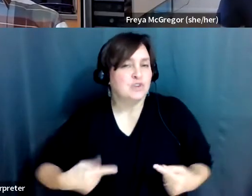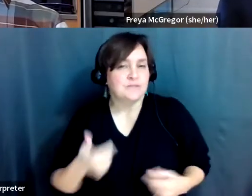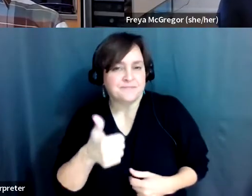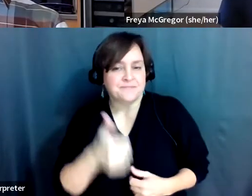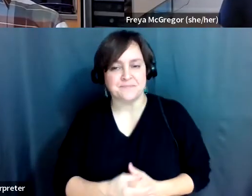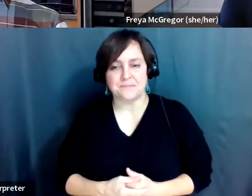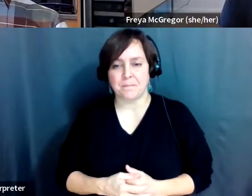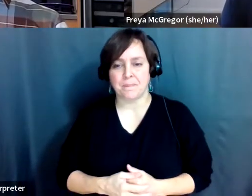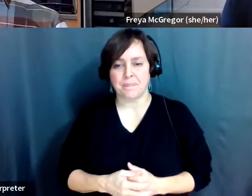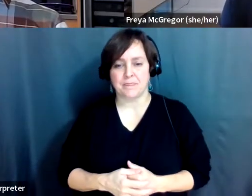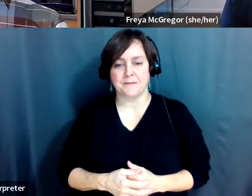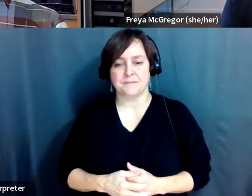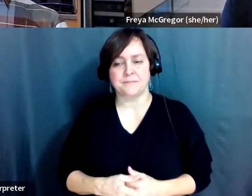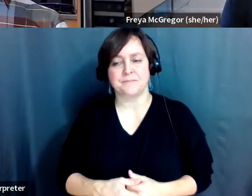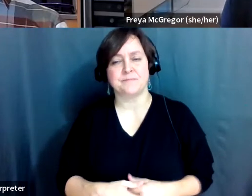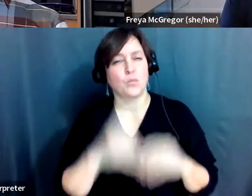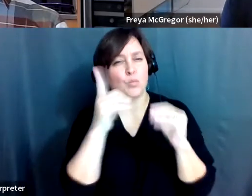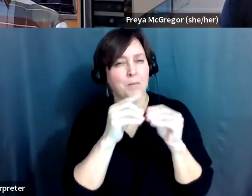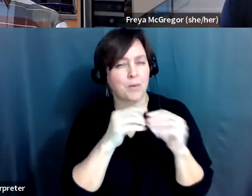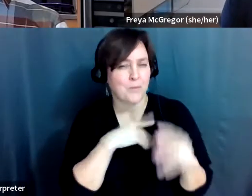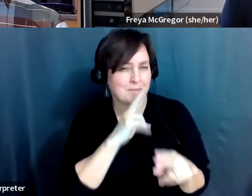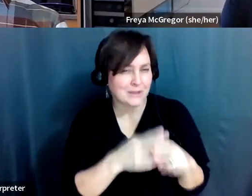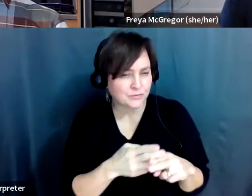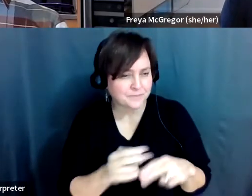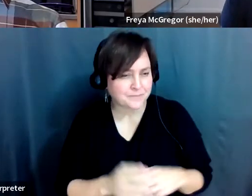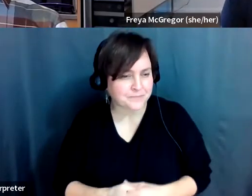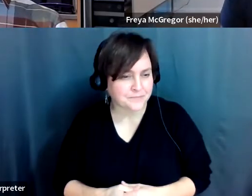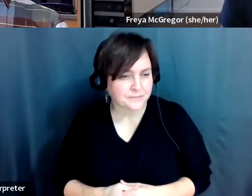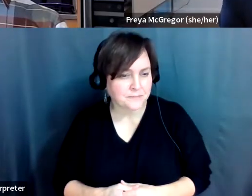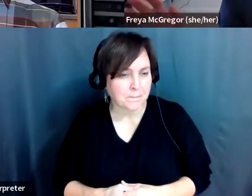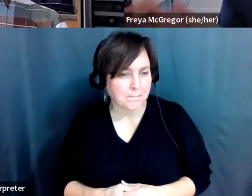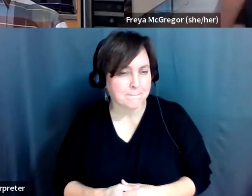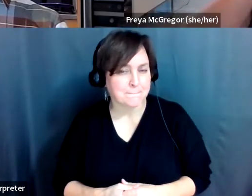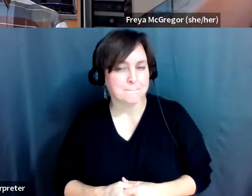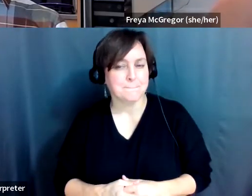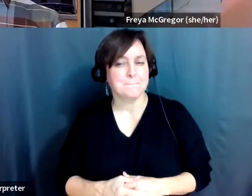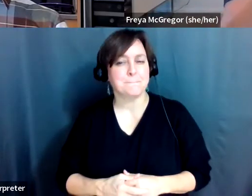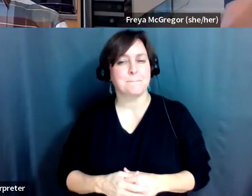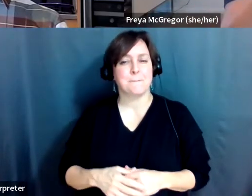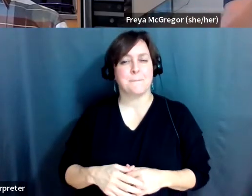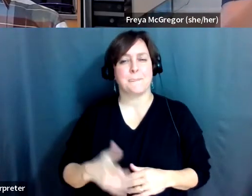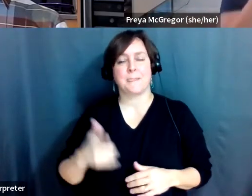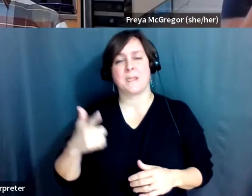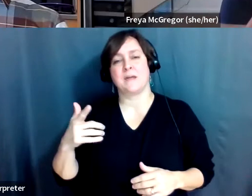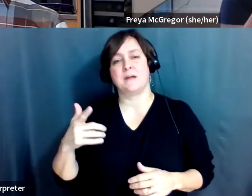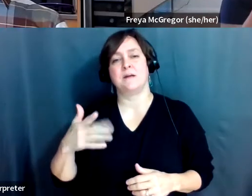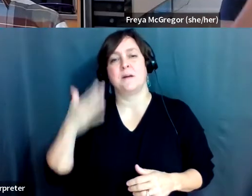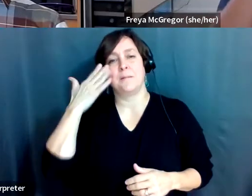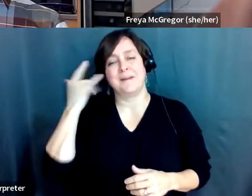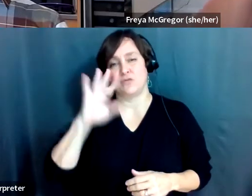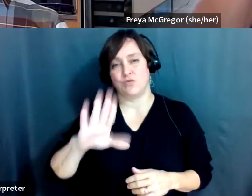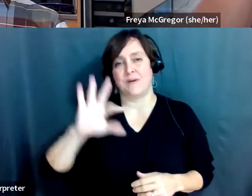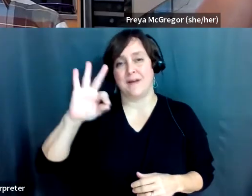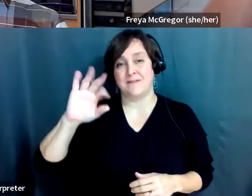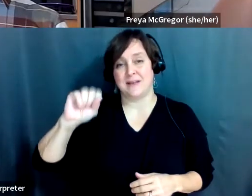Another thing, Paul, I wanted to mention really quickly before we go off of your wheelchair. We were talking because of your muscular dystrophy